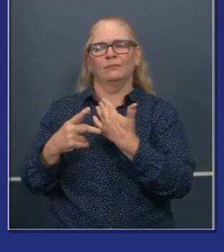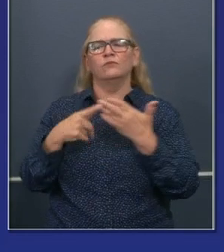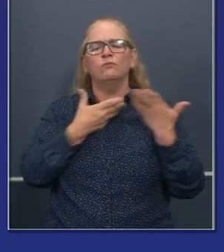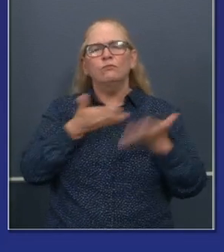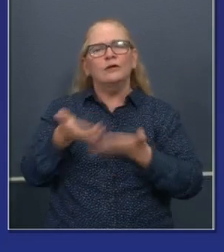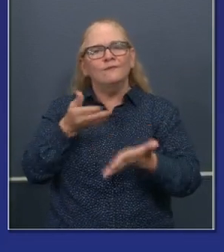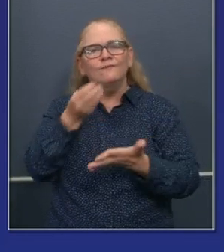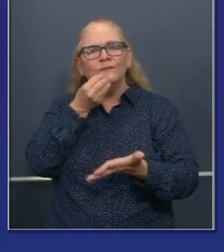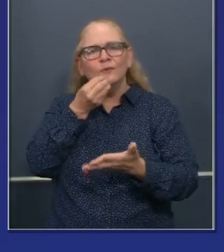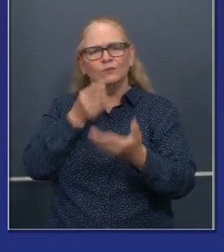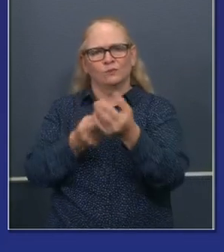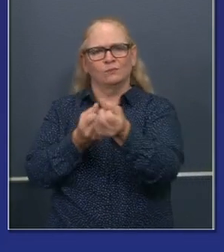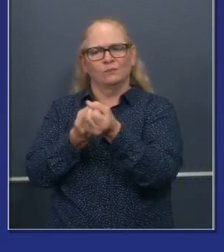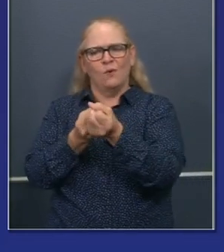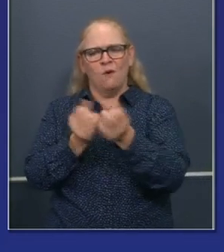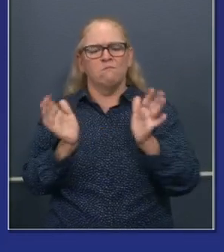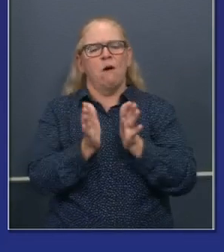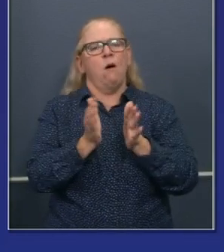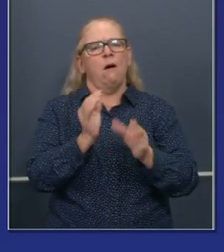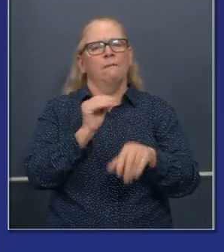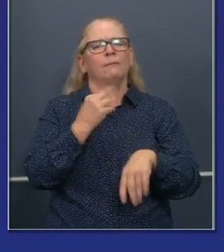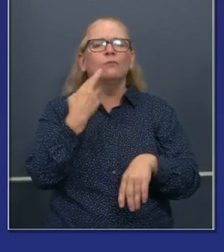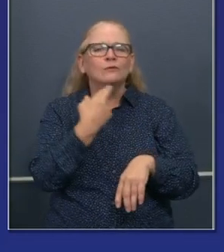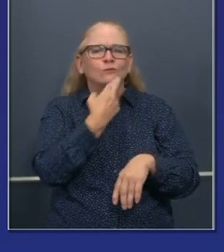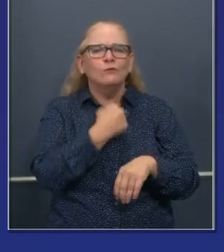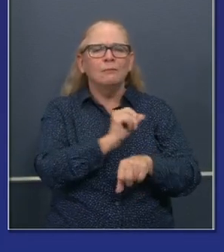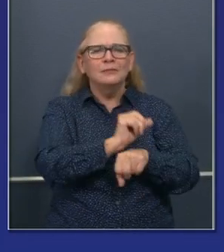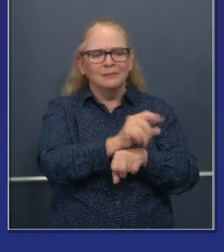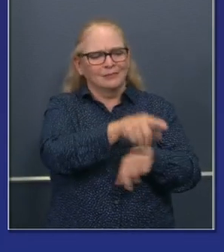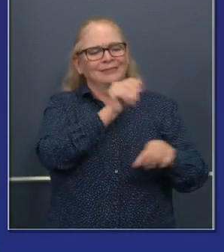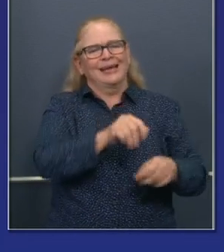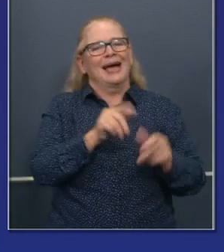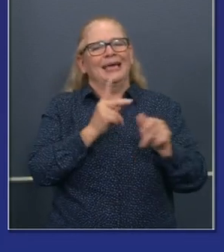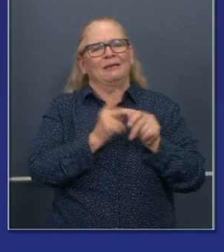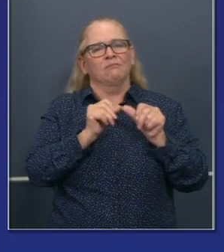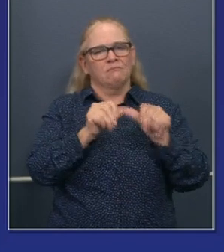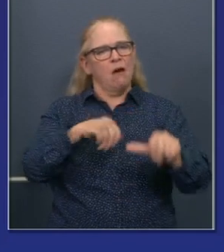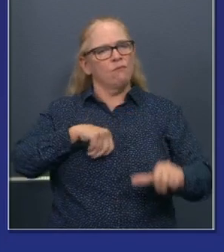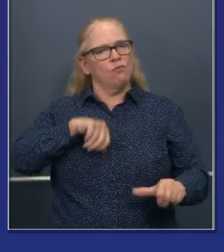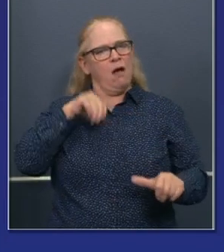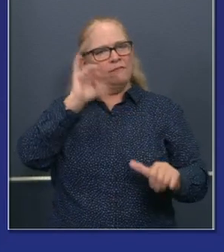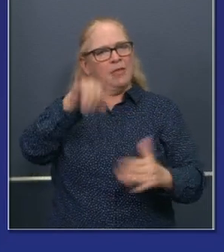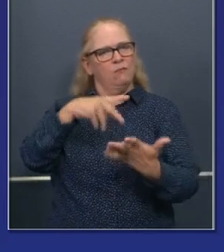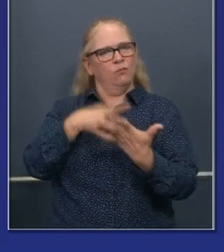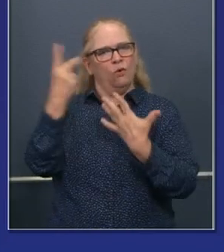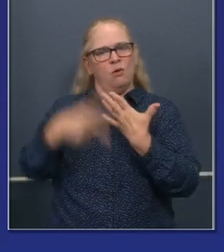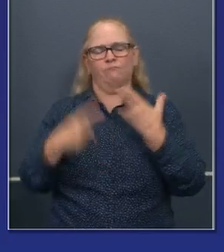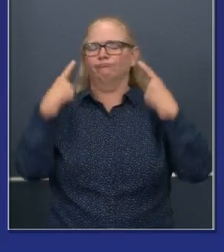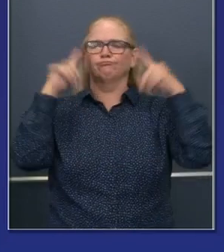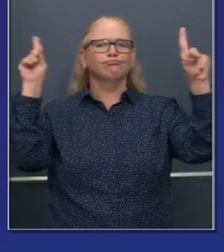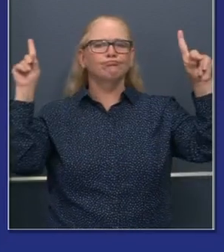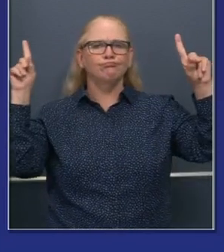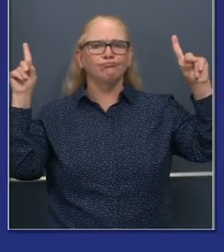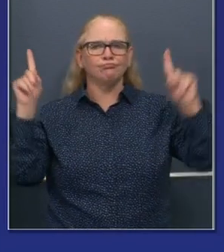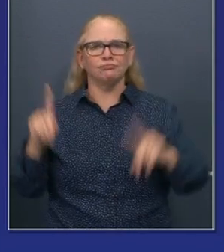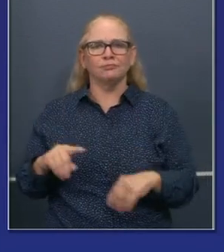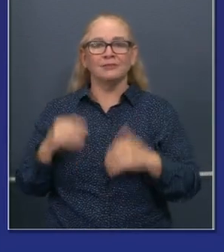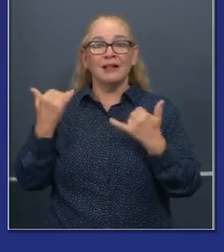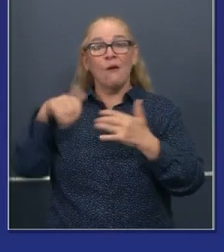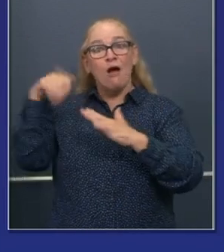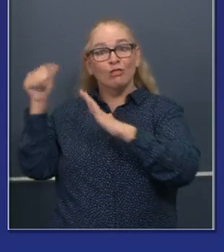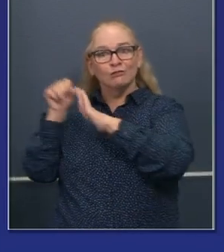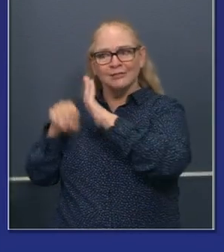And I'm really proud of that program, proud of those partnerships, uh, and proud of that effort, particularly now that we're seeing other states replicate